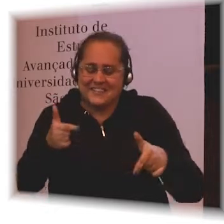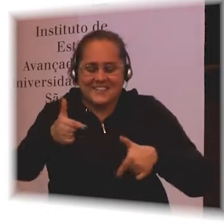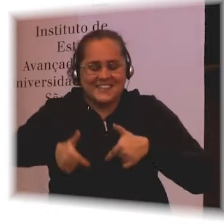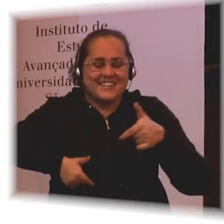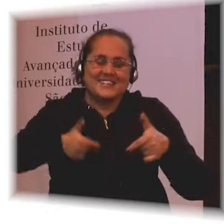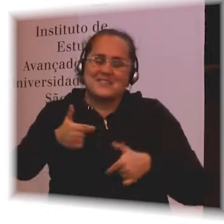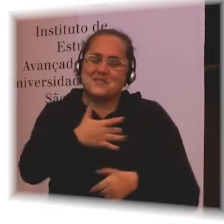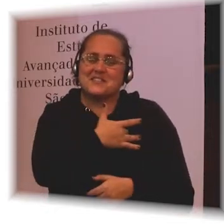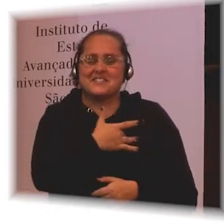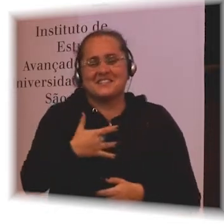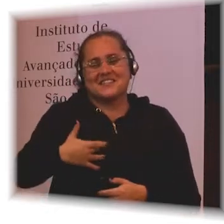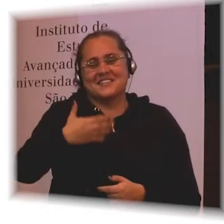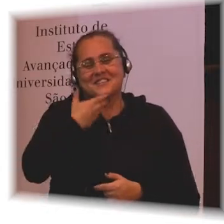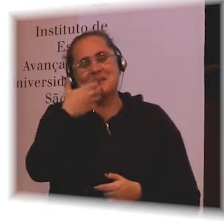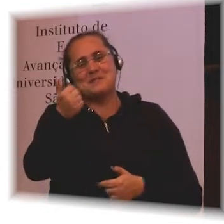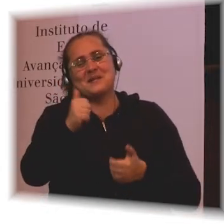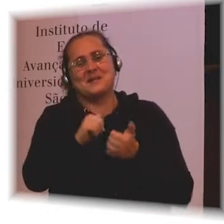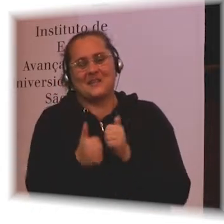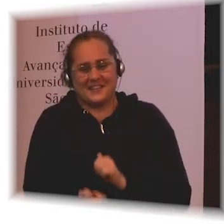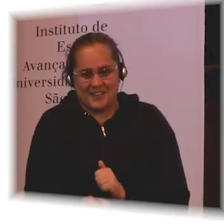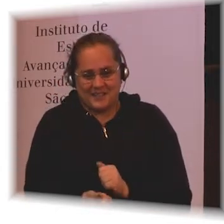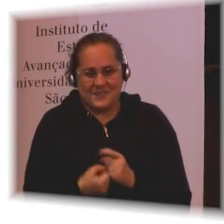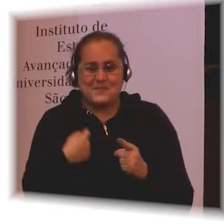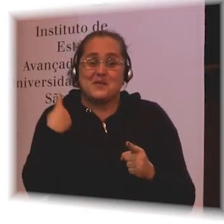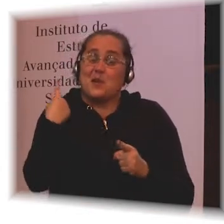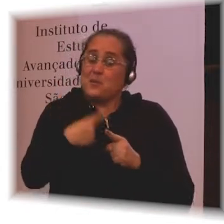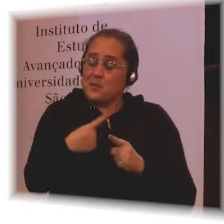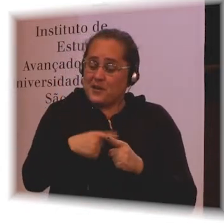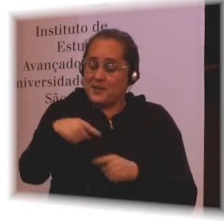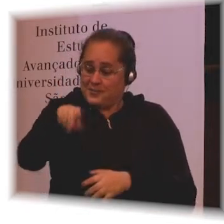Because they find it very difficult to access services.